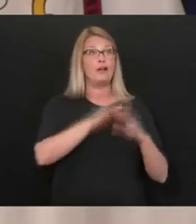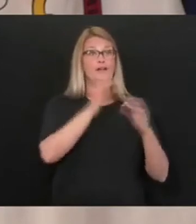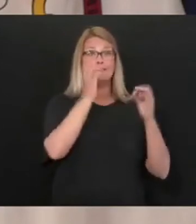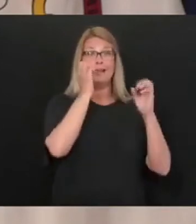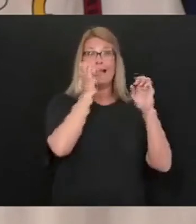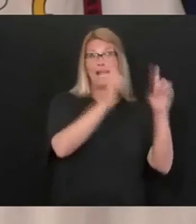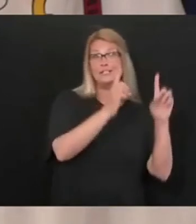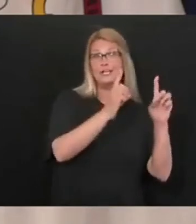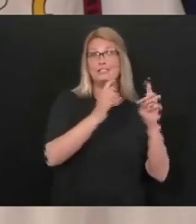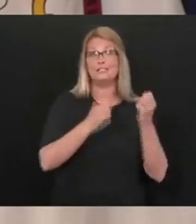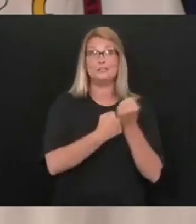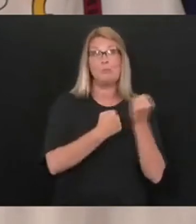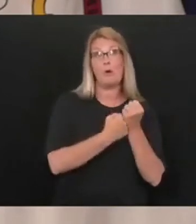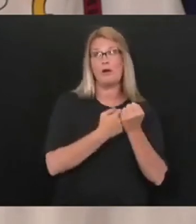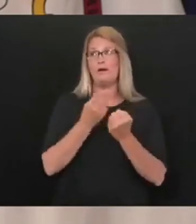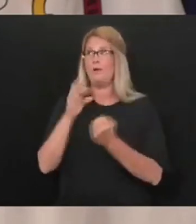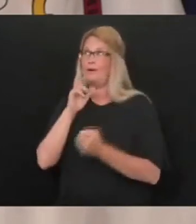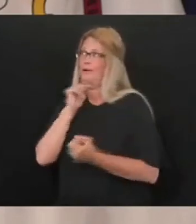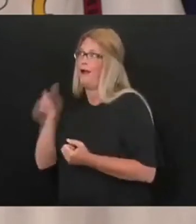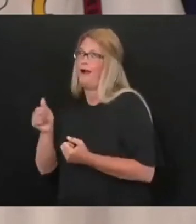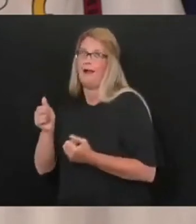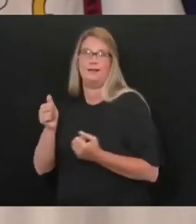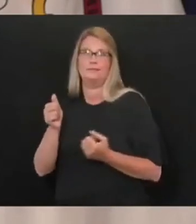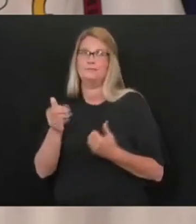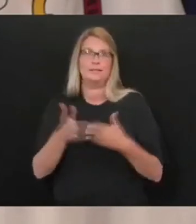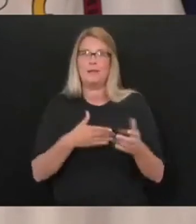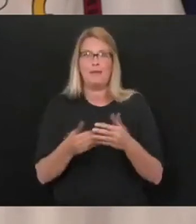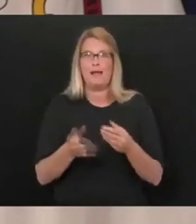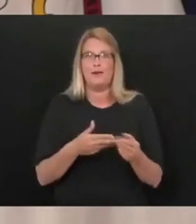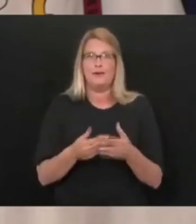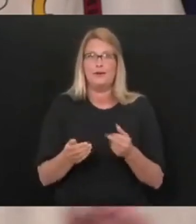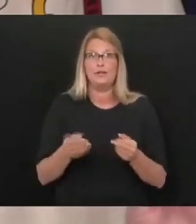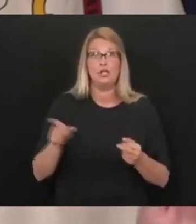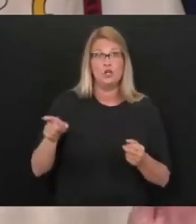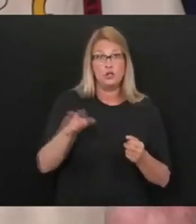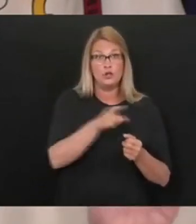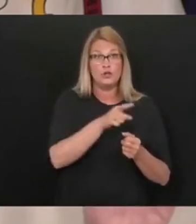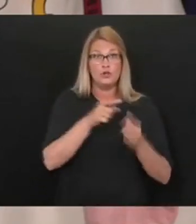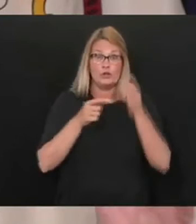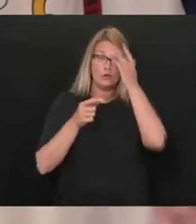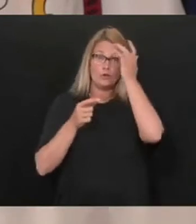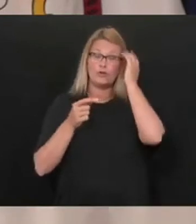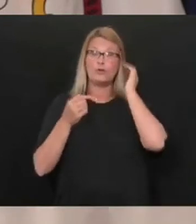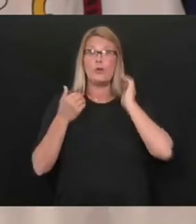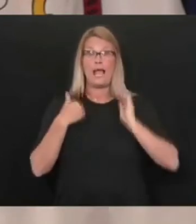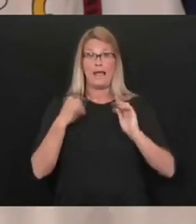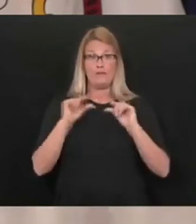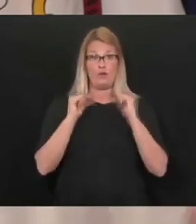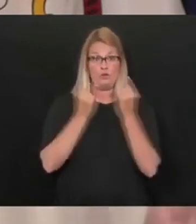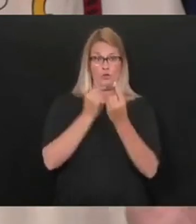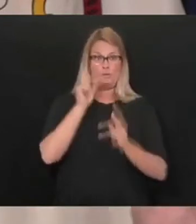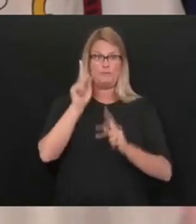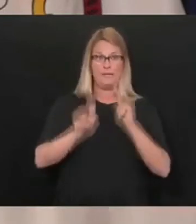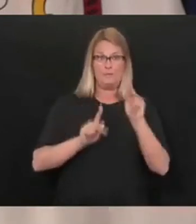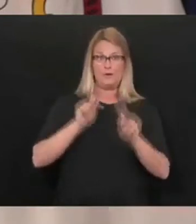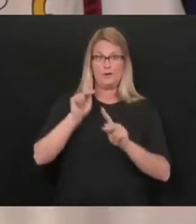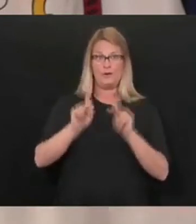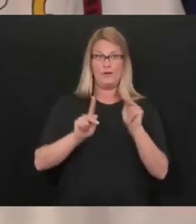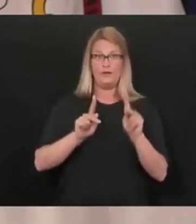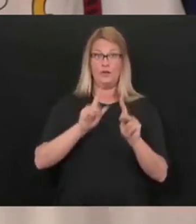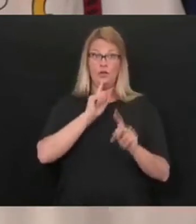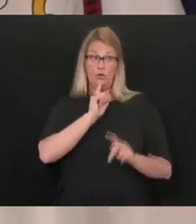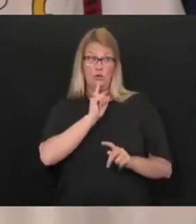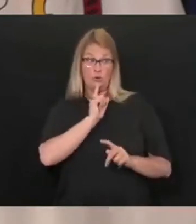way or another, the bottom line is just this. You had, you had a, a group of people that truly